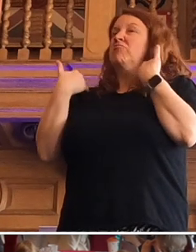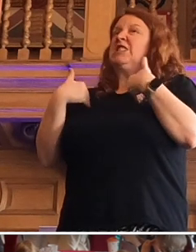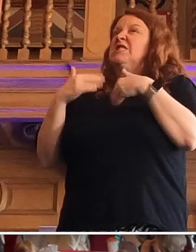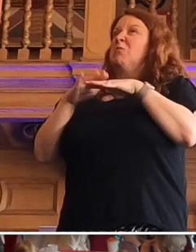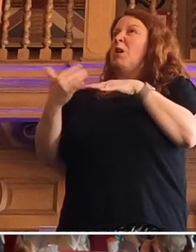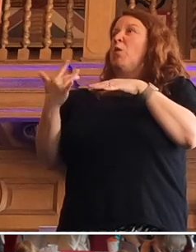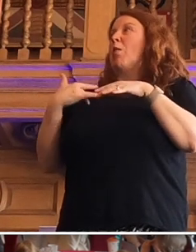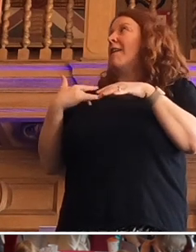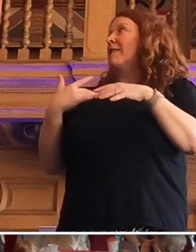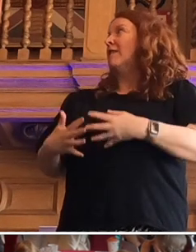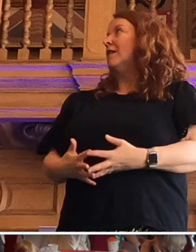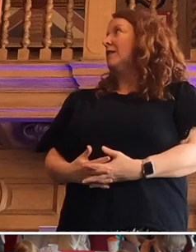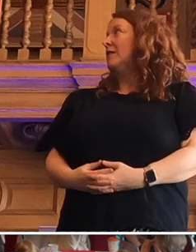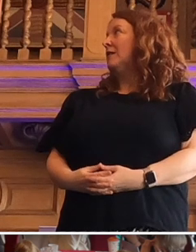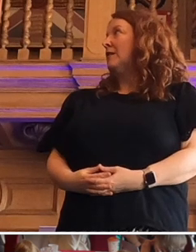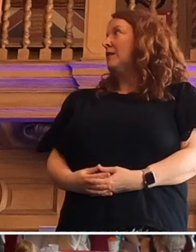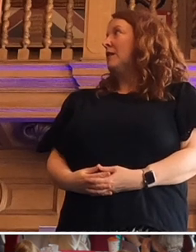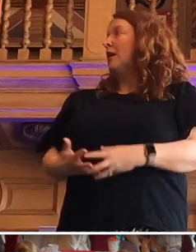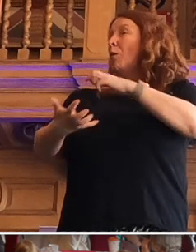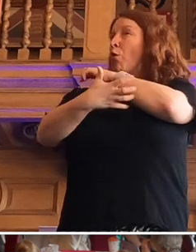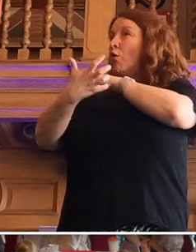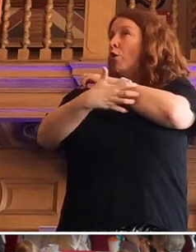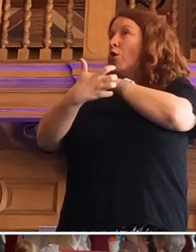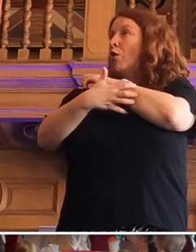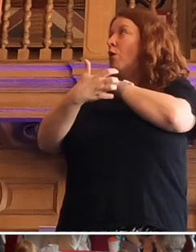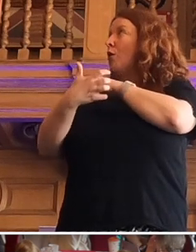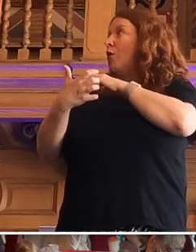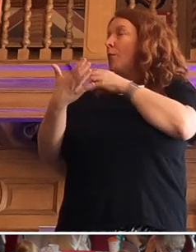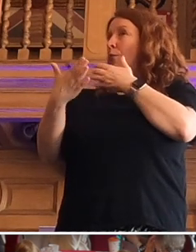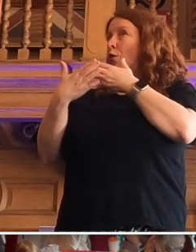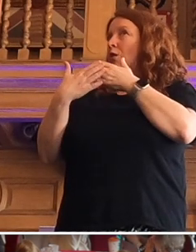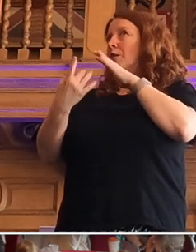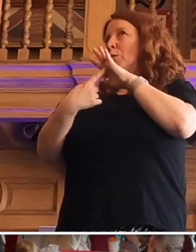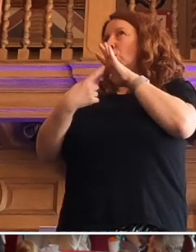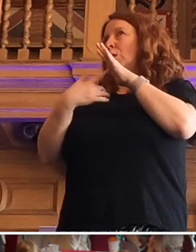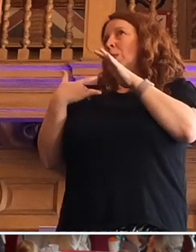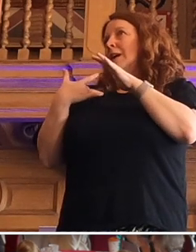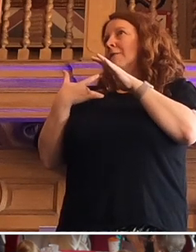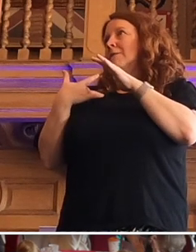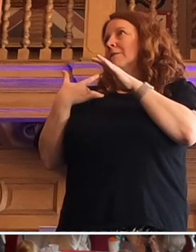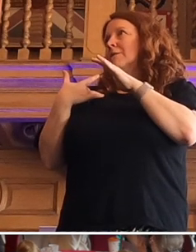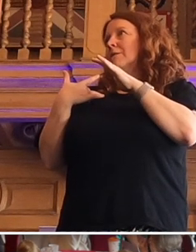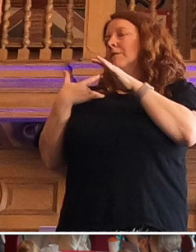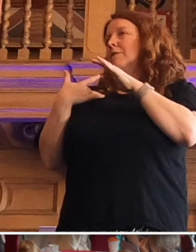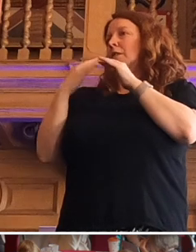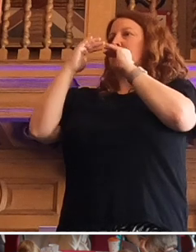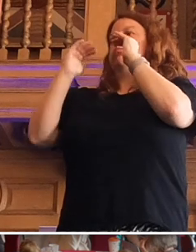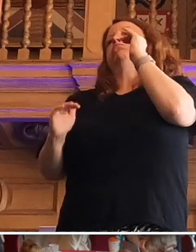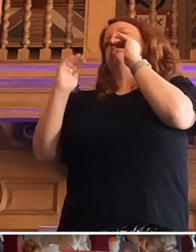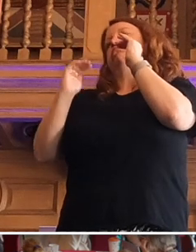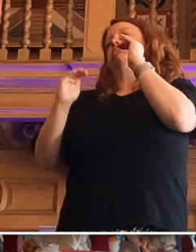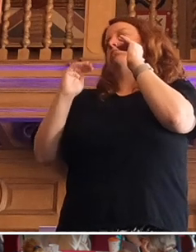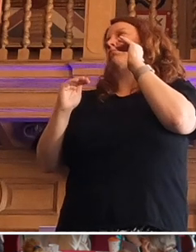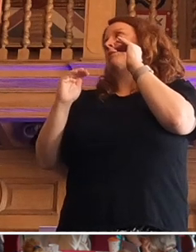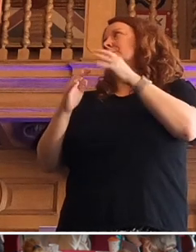live. The poorer you are the more that it matters. The bigger the disadvantage of